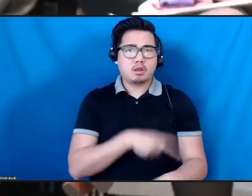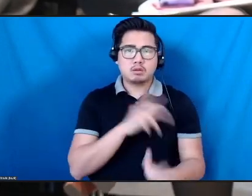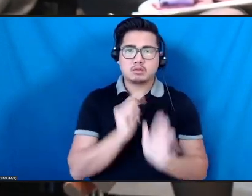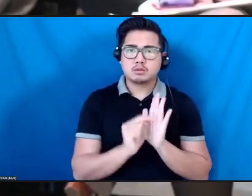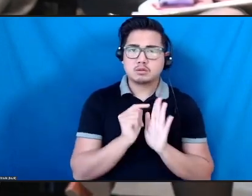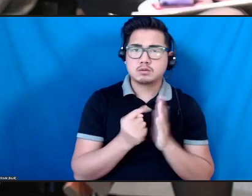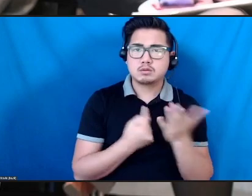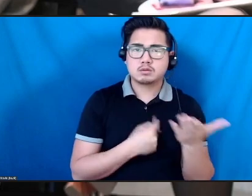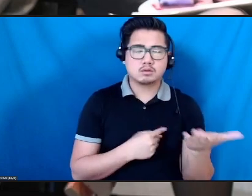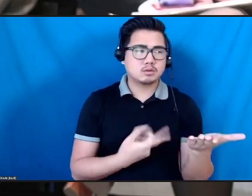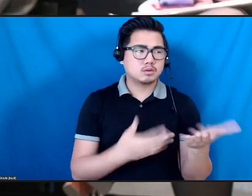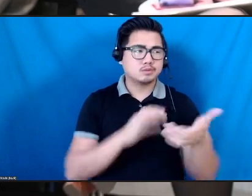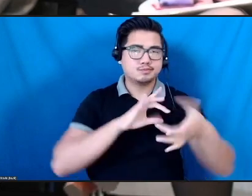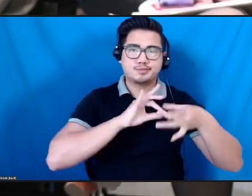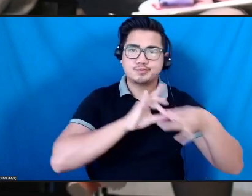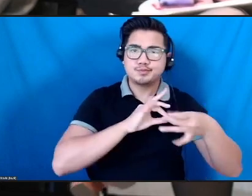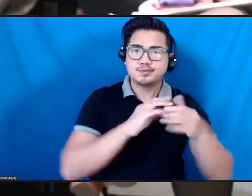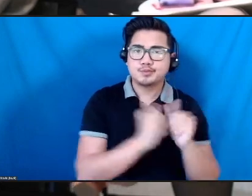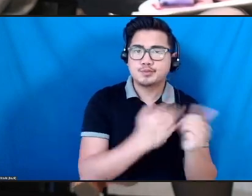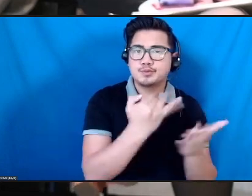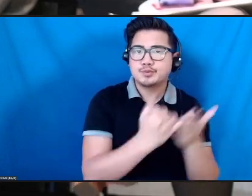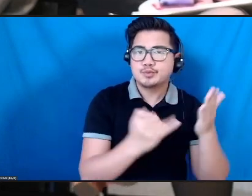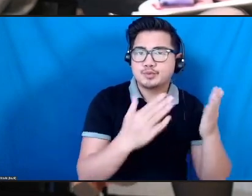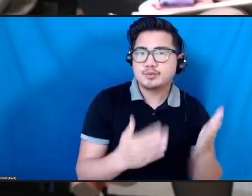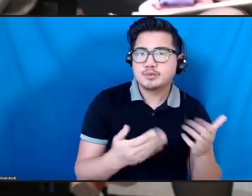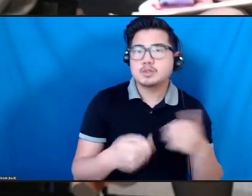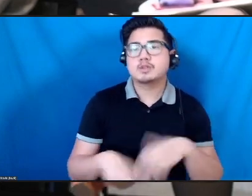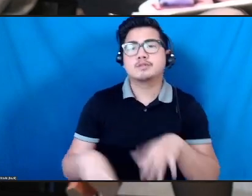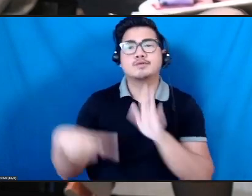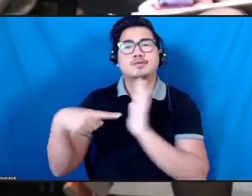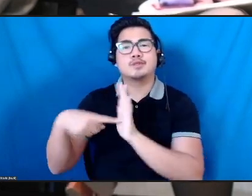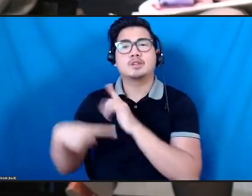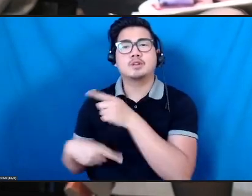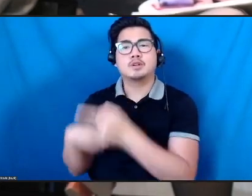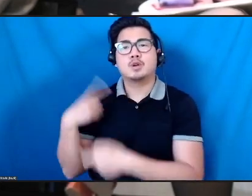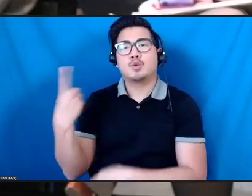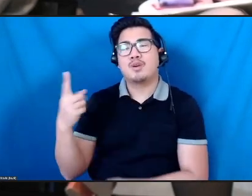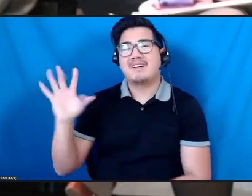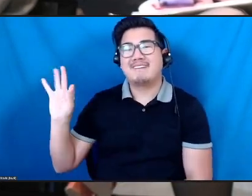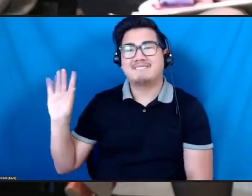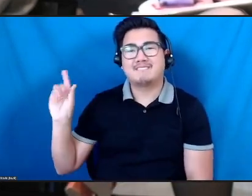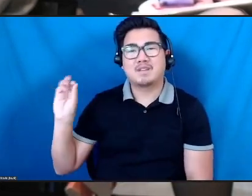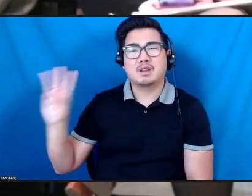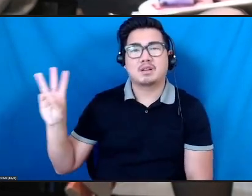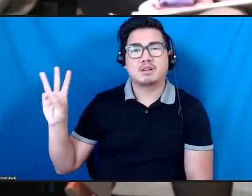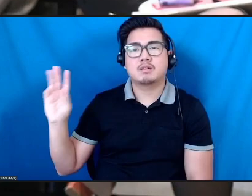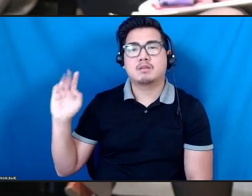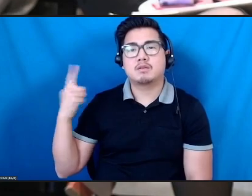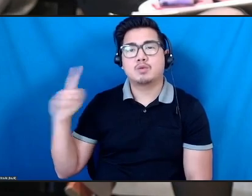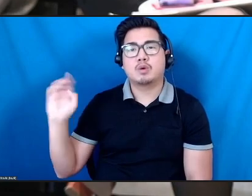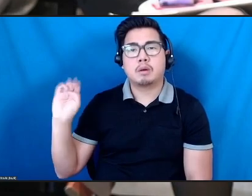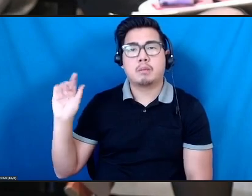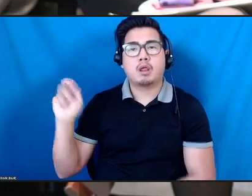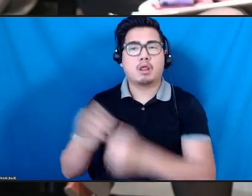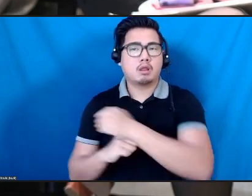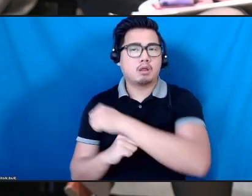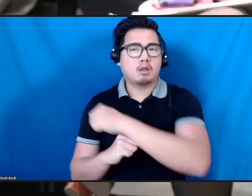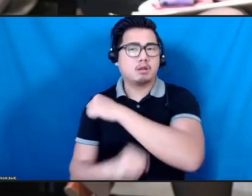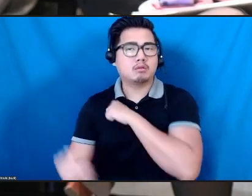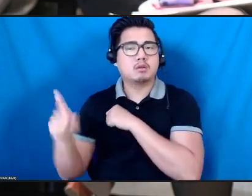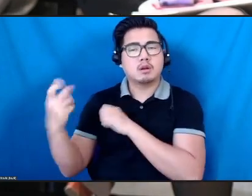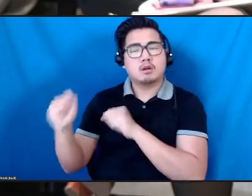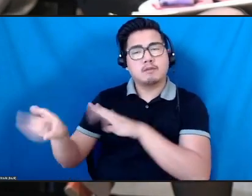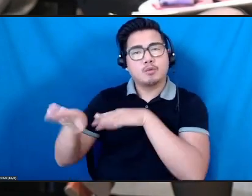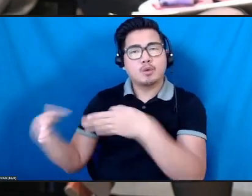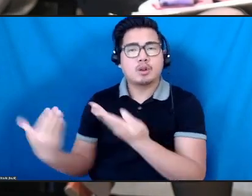was a creative fellow, a Mellon Creative Fellow at the University of Washington. We're, you know, able to focus on process over time with an open